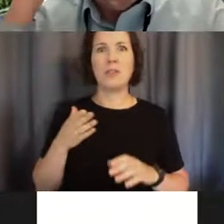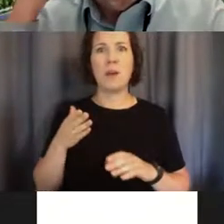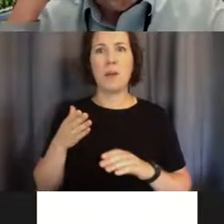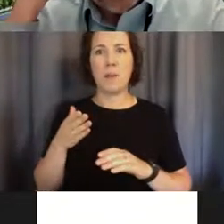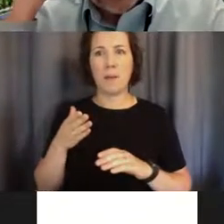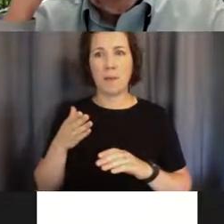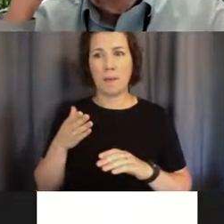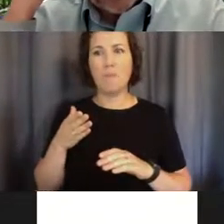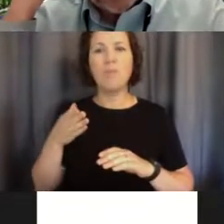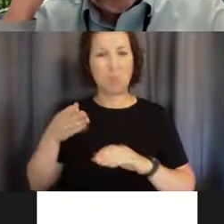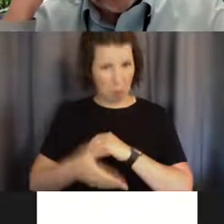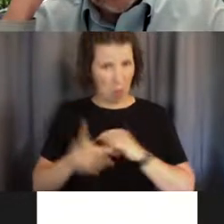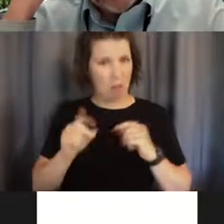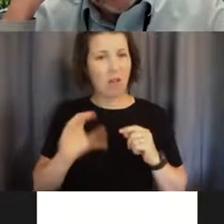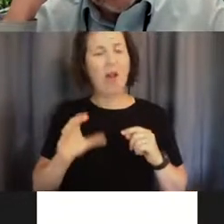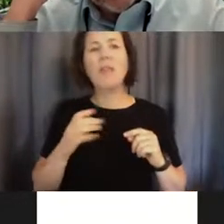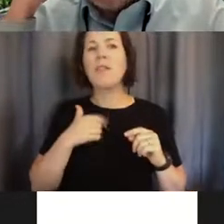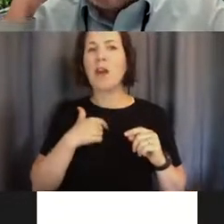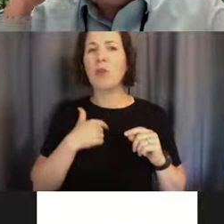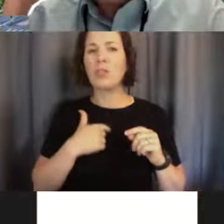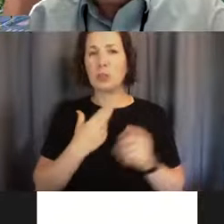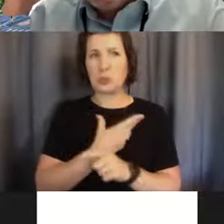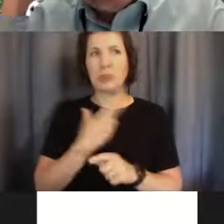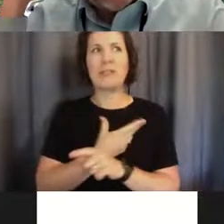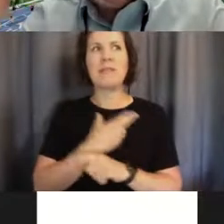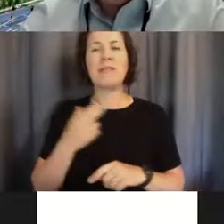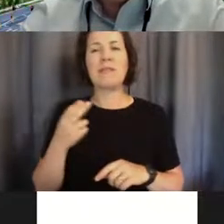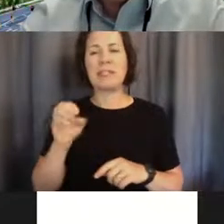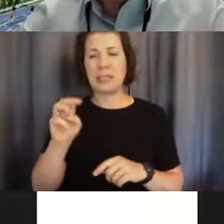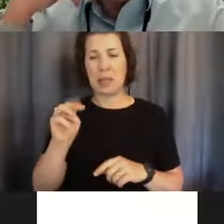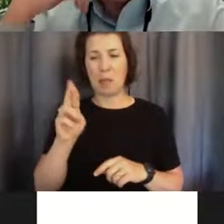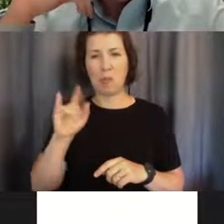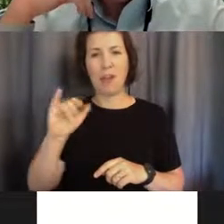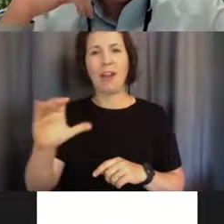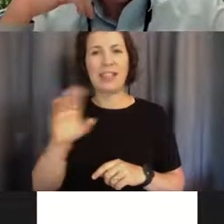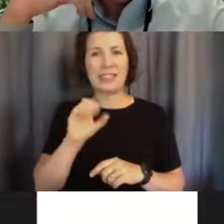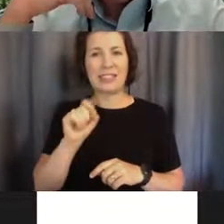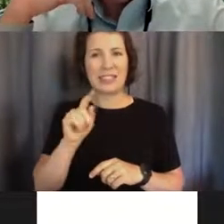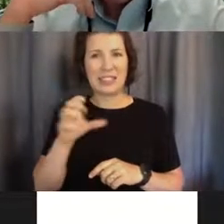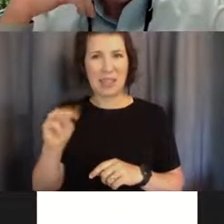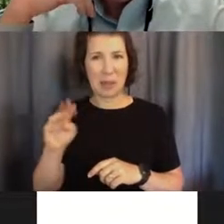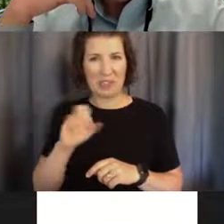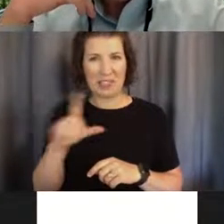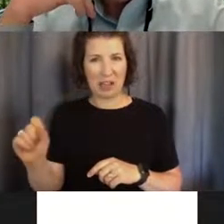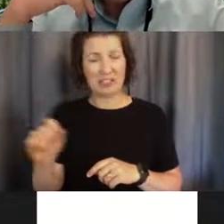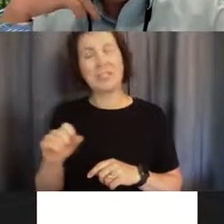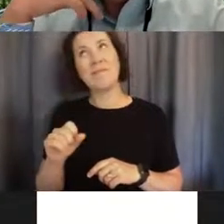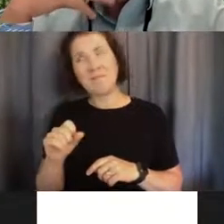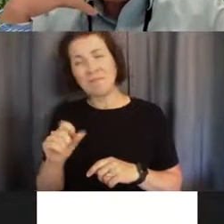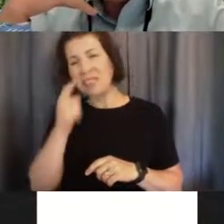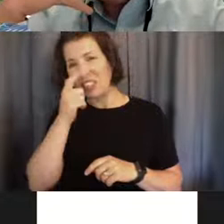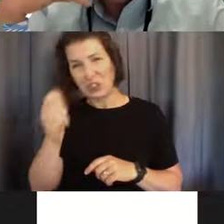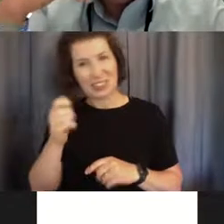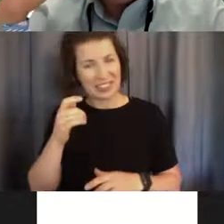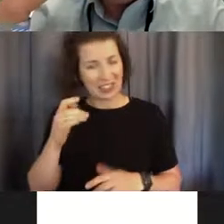human embryonic stem cells. And, yeah, it's, it's an interesting story. It's, it was one of the most